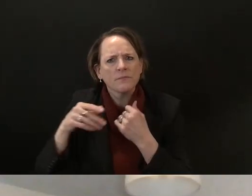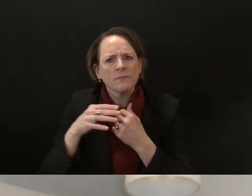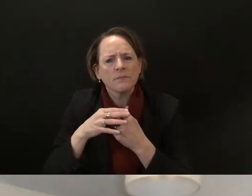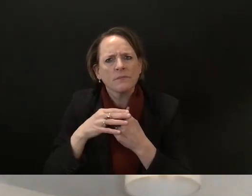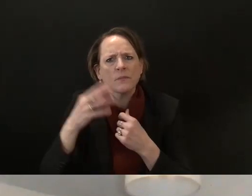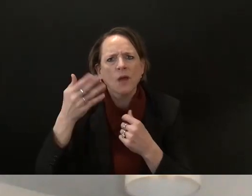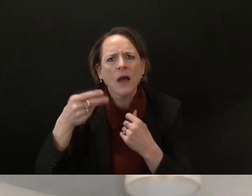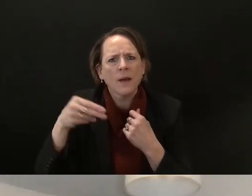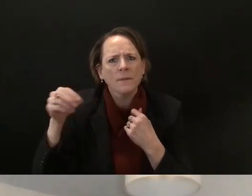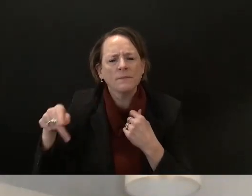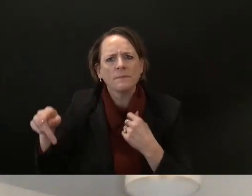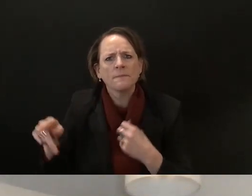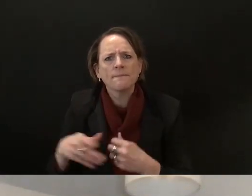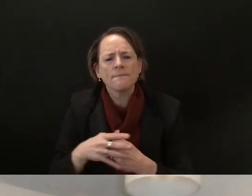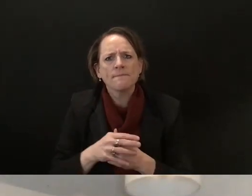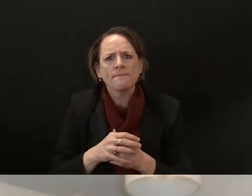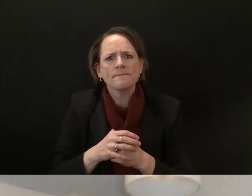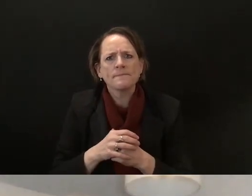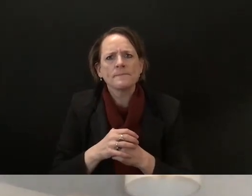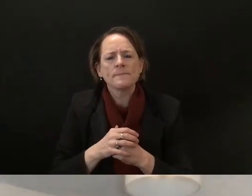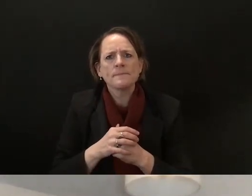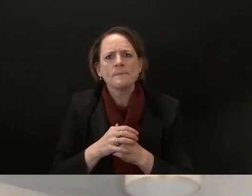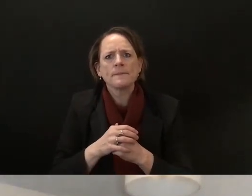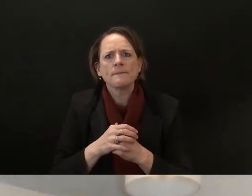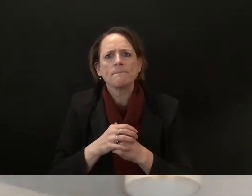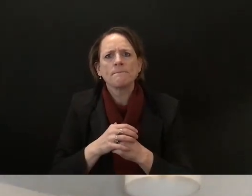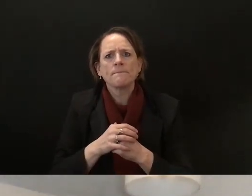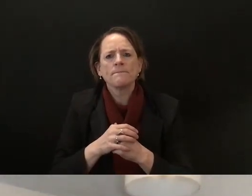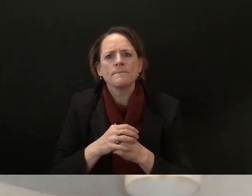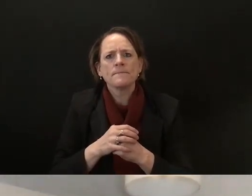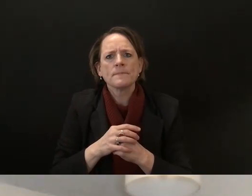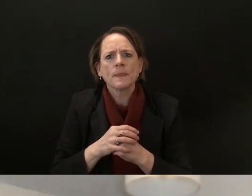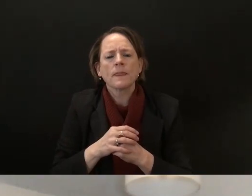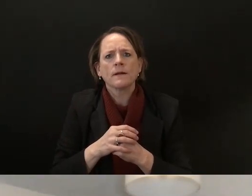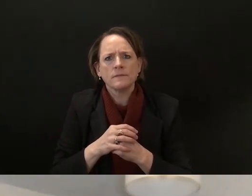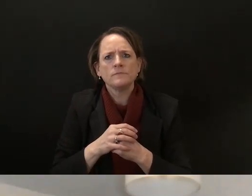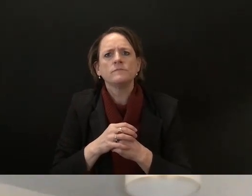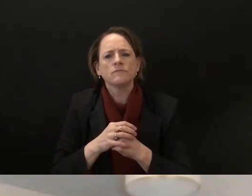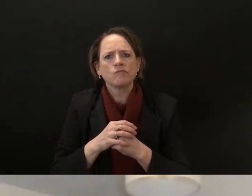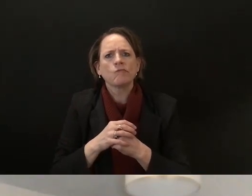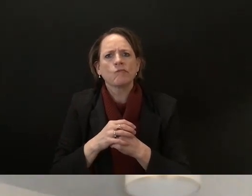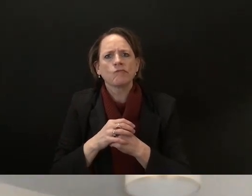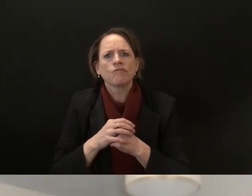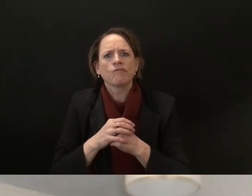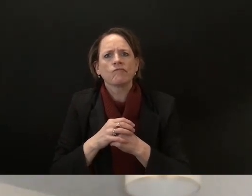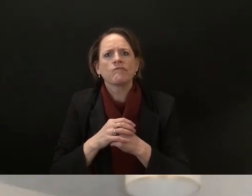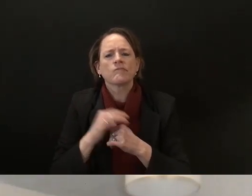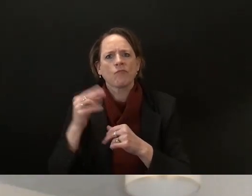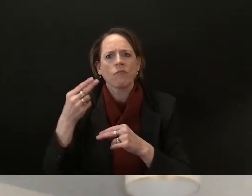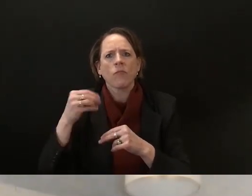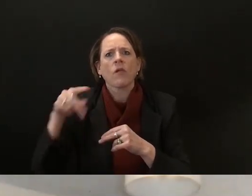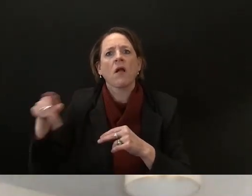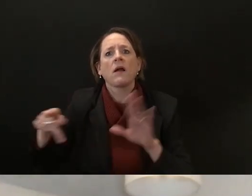you know supporting multimodal and transit uh options yes so i will say yes i support multimodal transit expansion